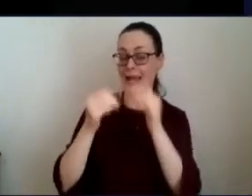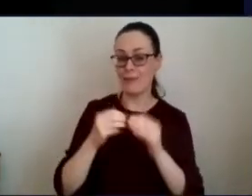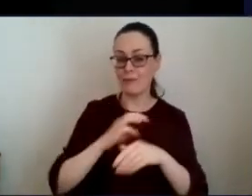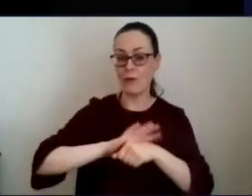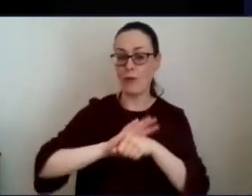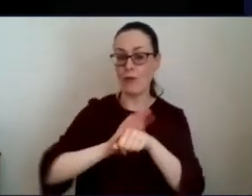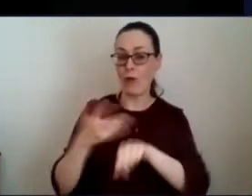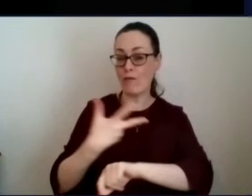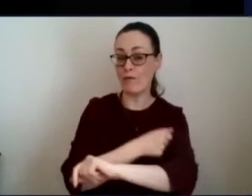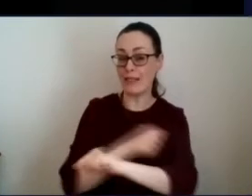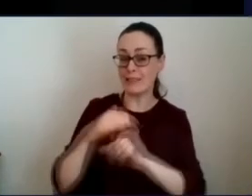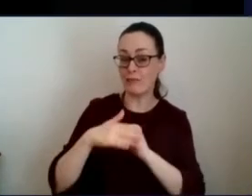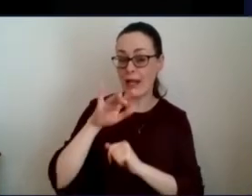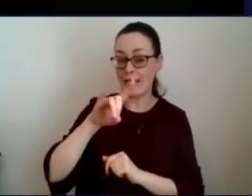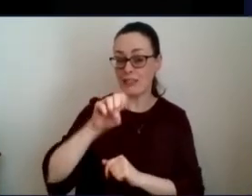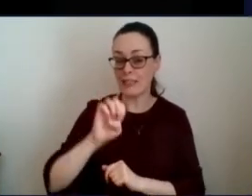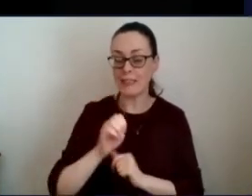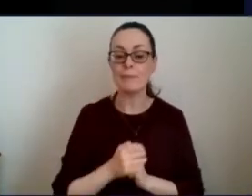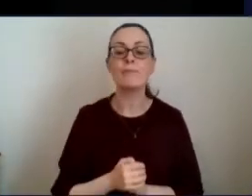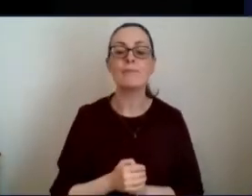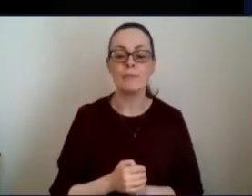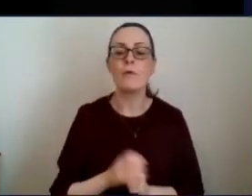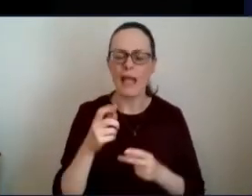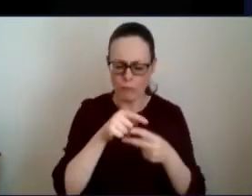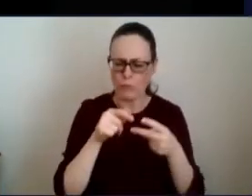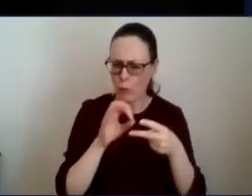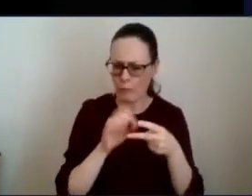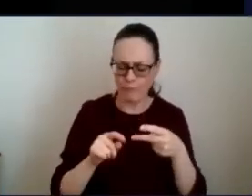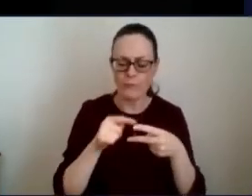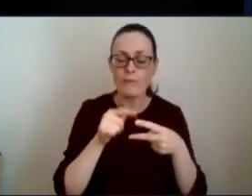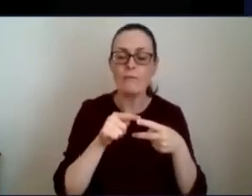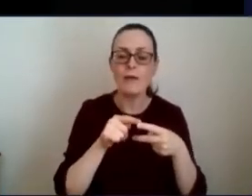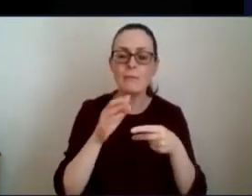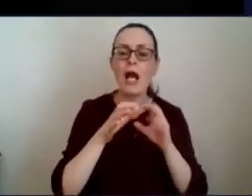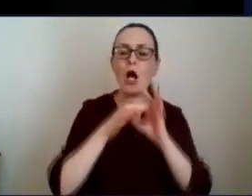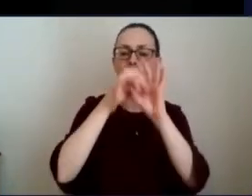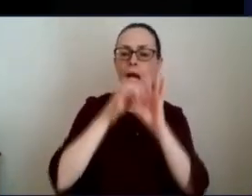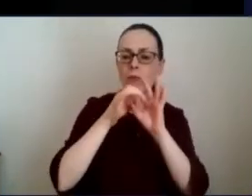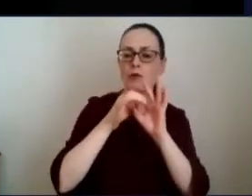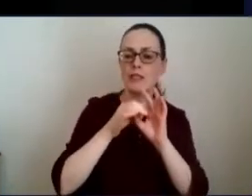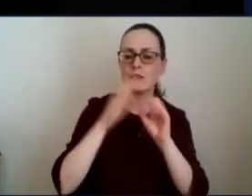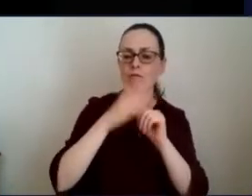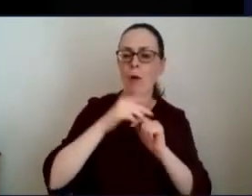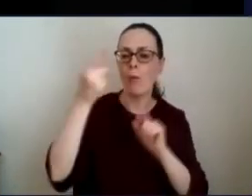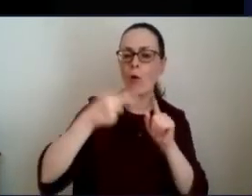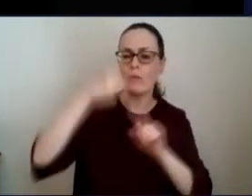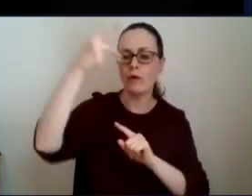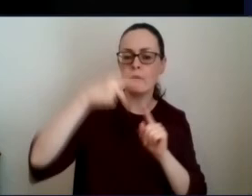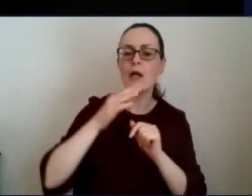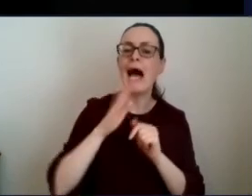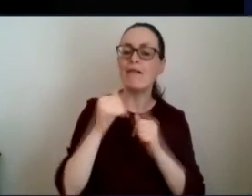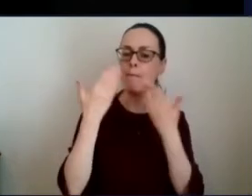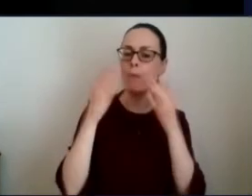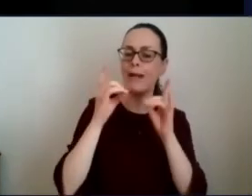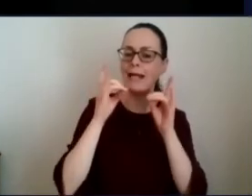thanks priscilla i'm gonna take it in sort of two bits if you like first bit is at the collaboration level between the two jurisdictions i mean there is at public health level